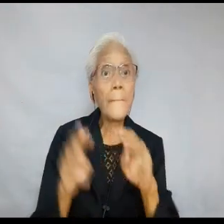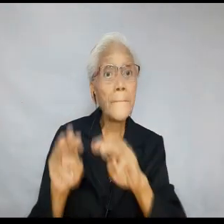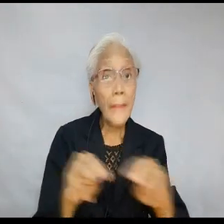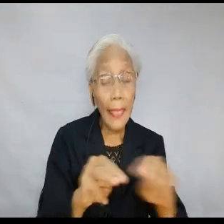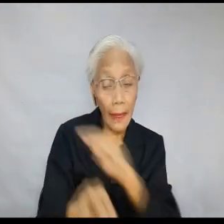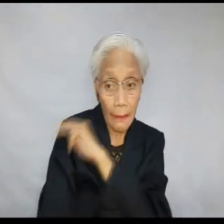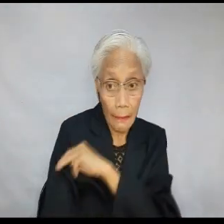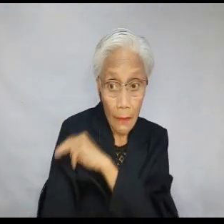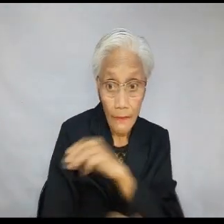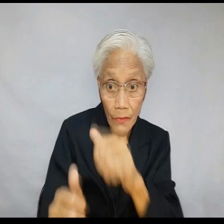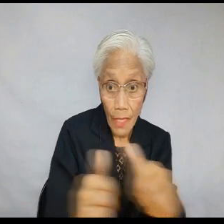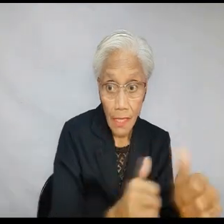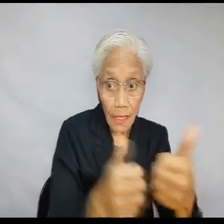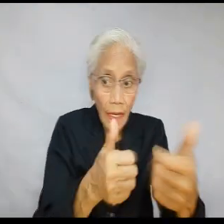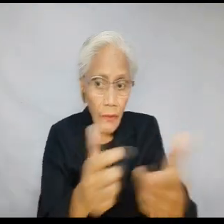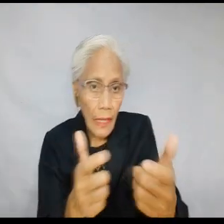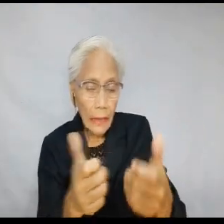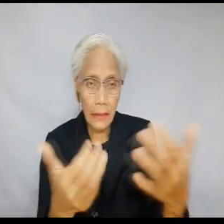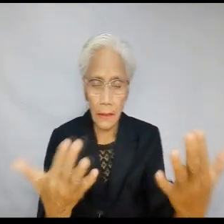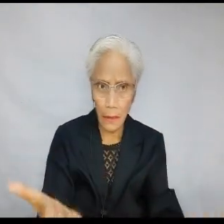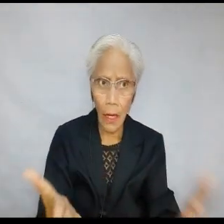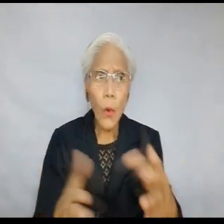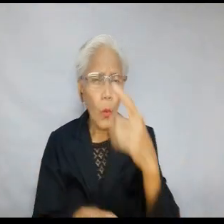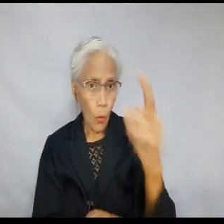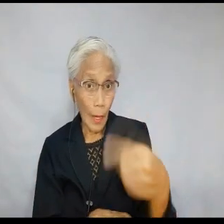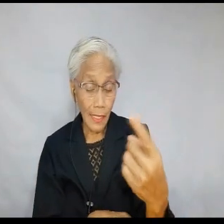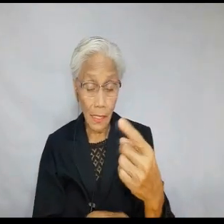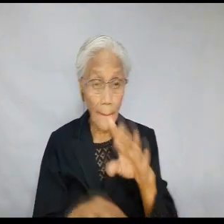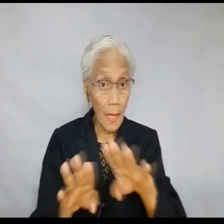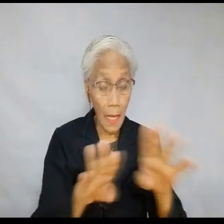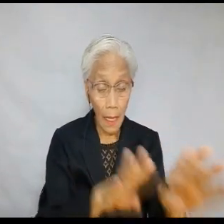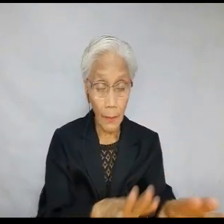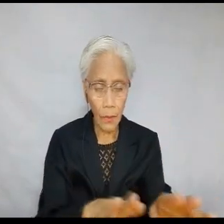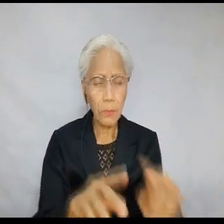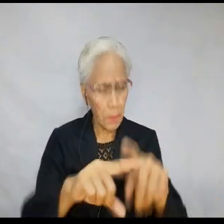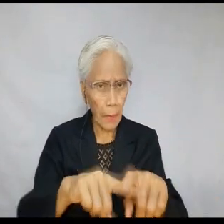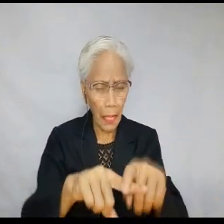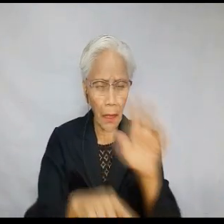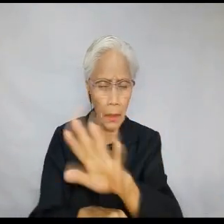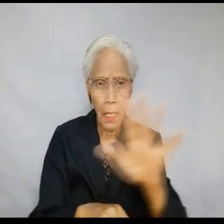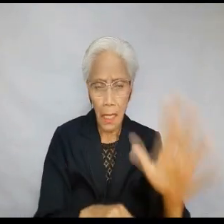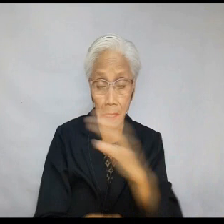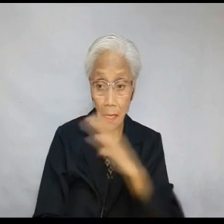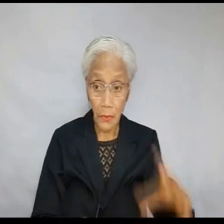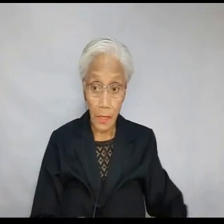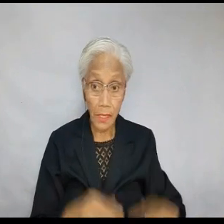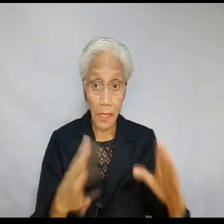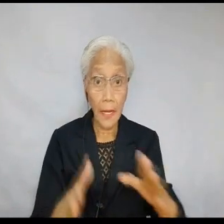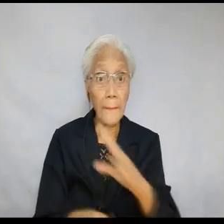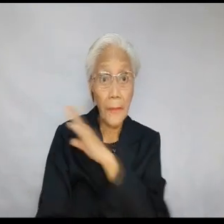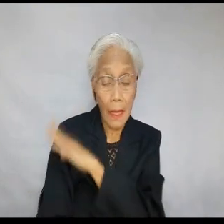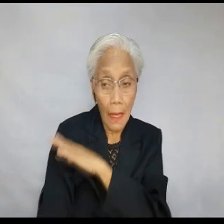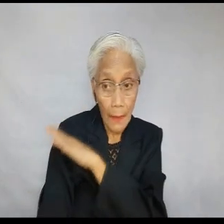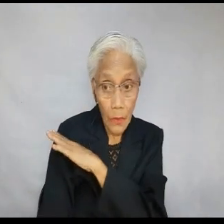manner of arranging and directing one's attitudes and, consequently, one's behavior, according to one's Christian status, order,